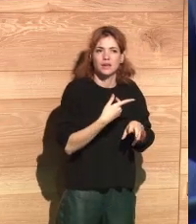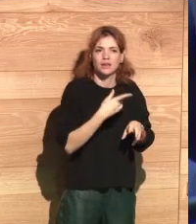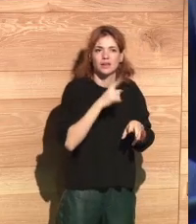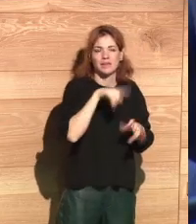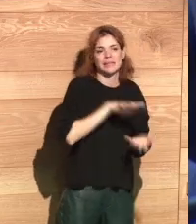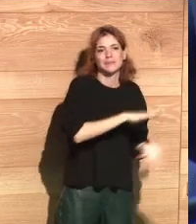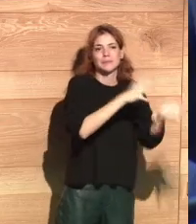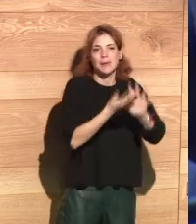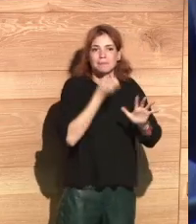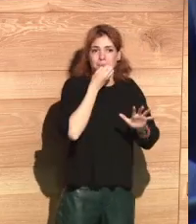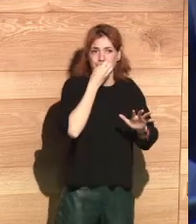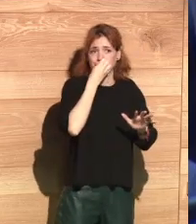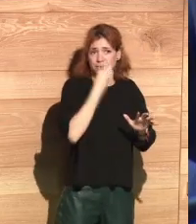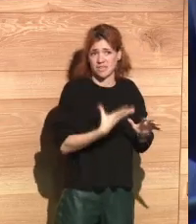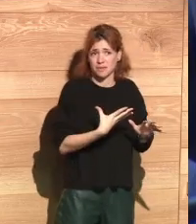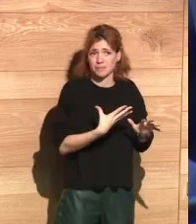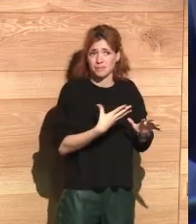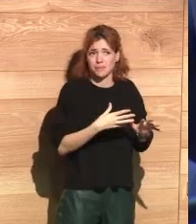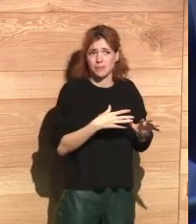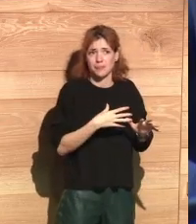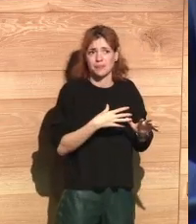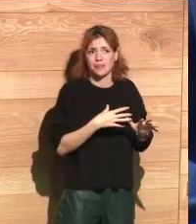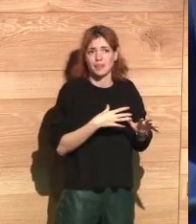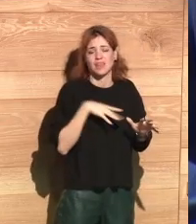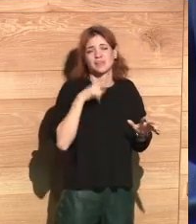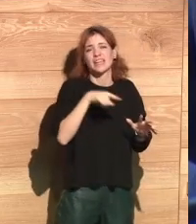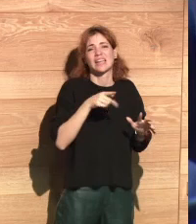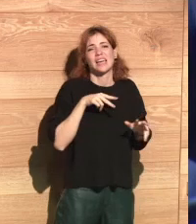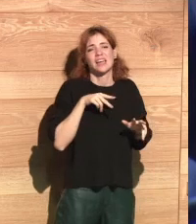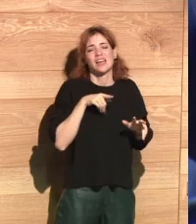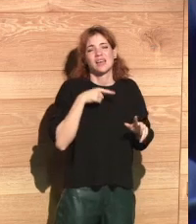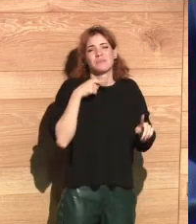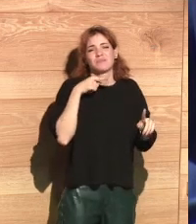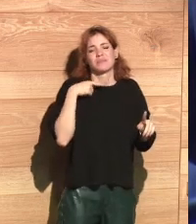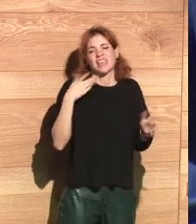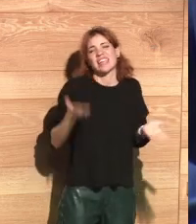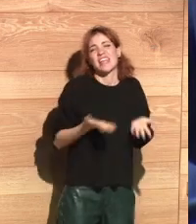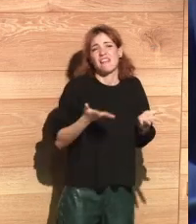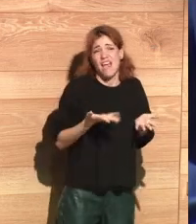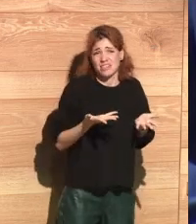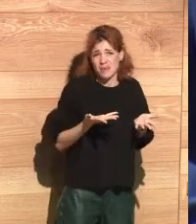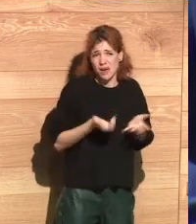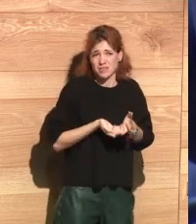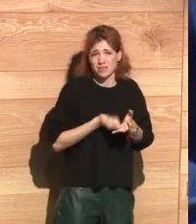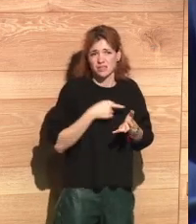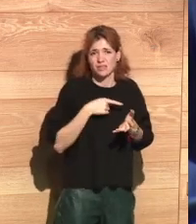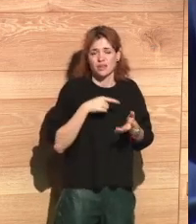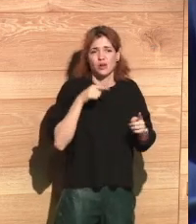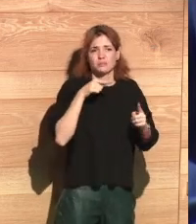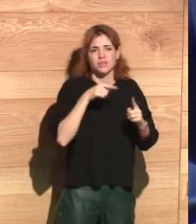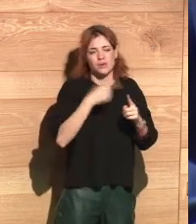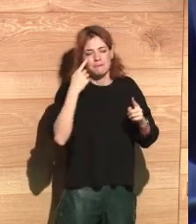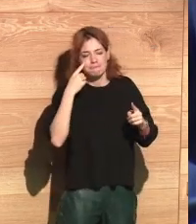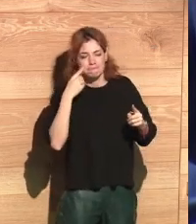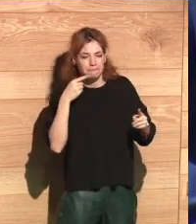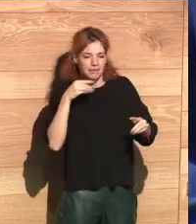need to analyze the data and make data and portable, etc. So standards and initiatives need to be created in